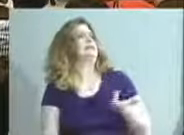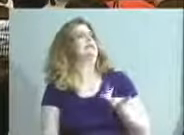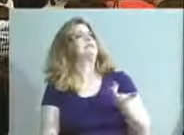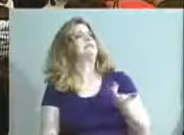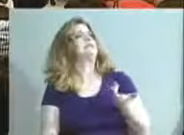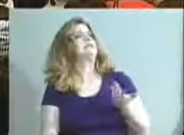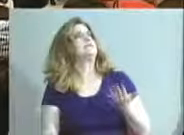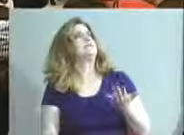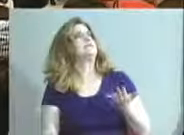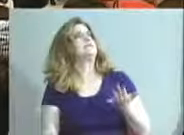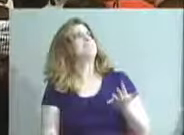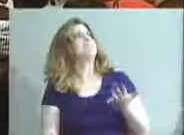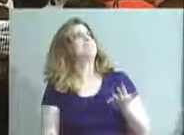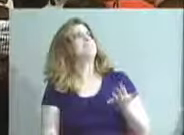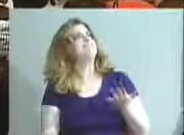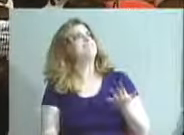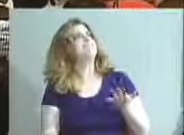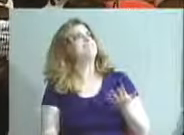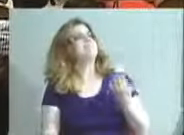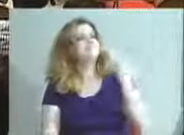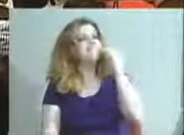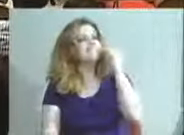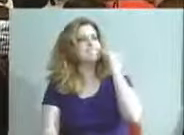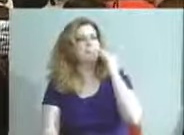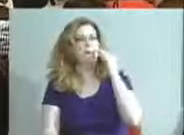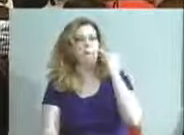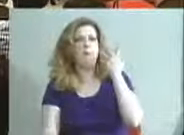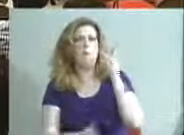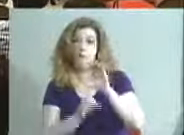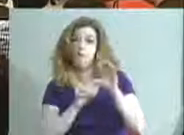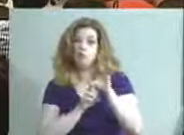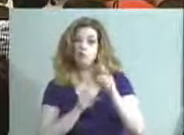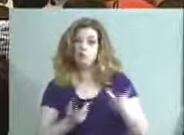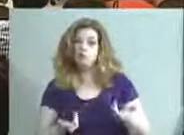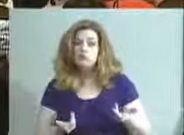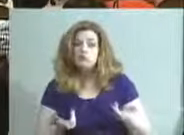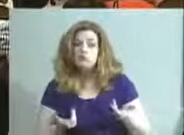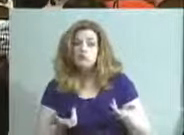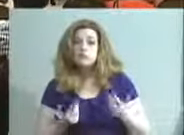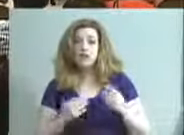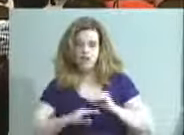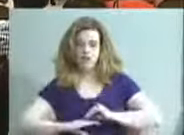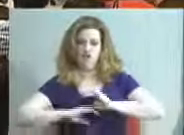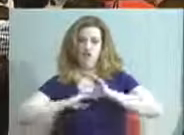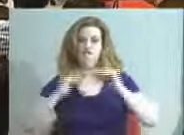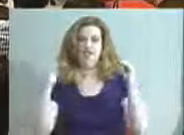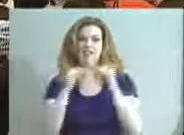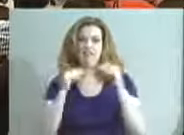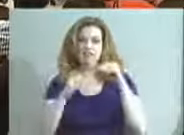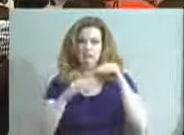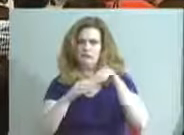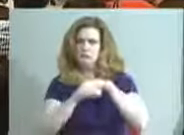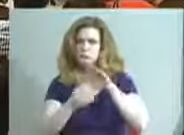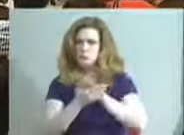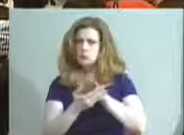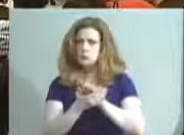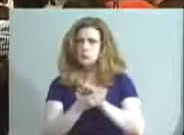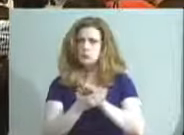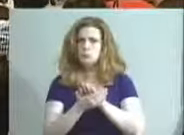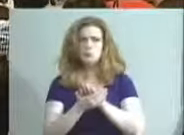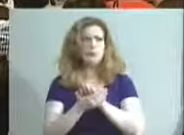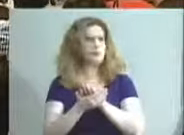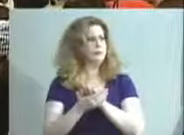you know, the culture and the confidence level in the schools that is